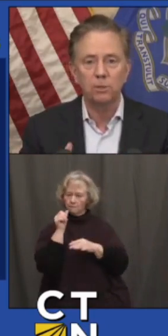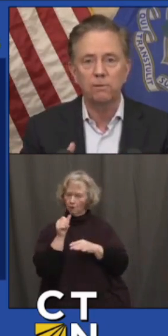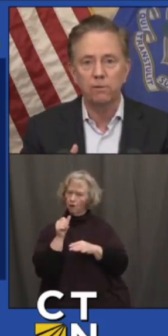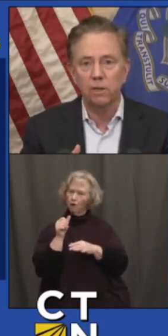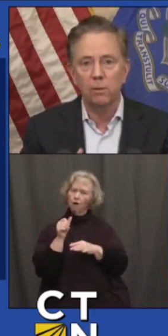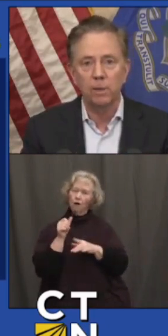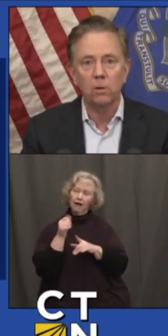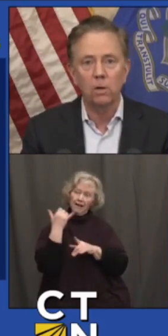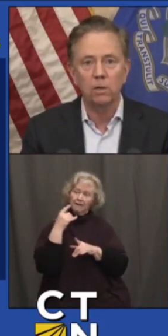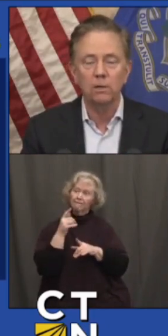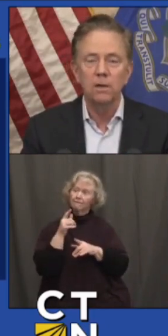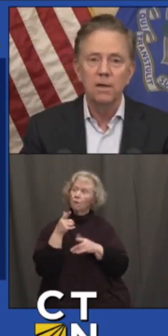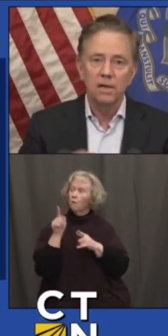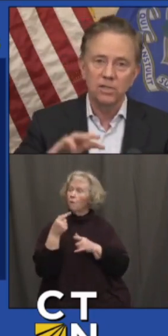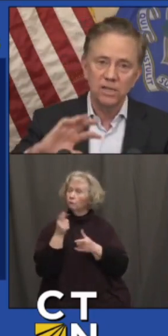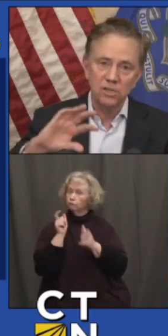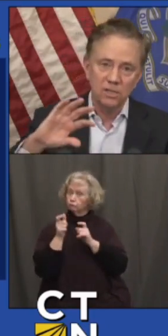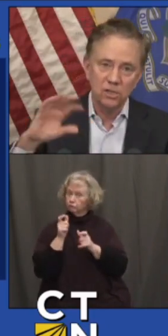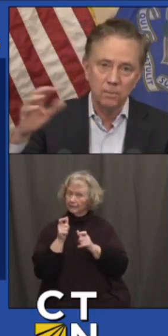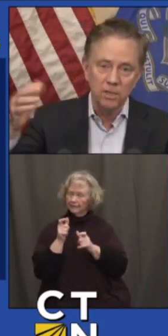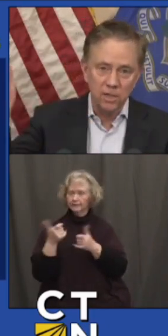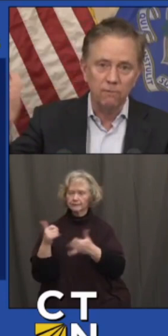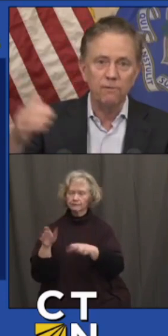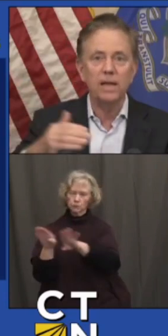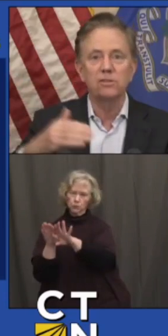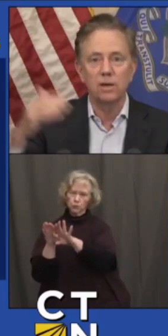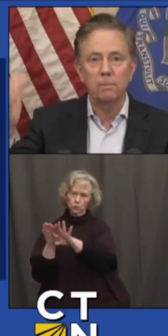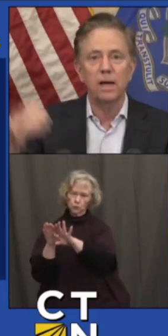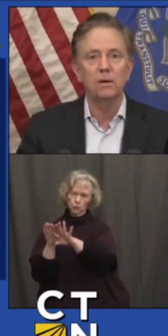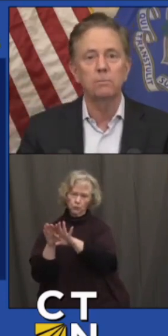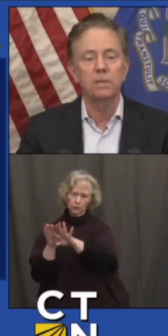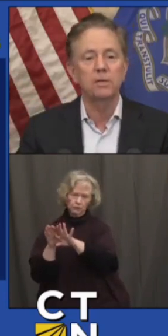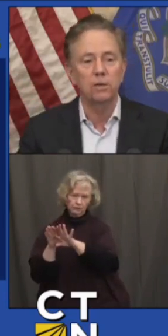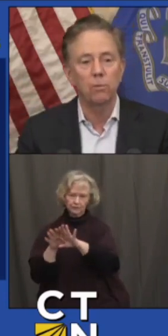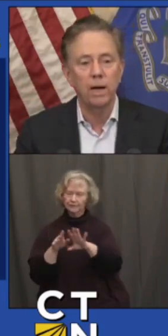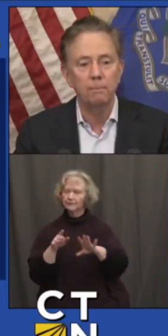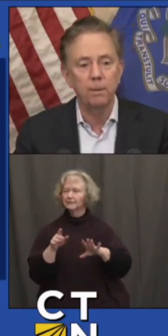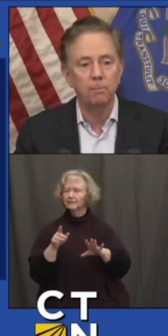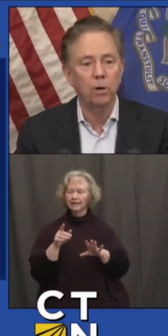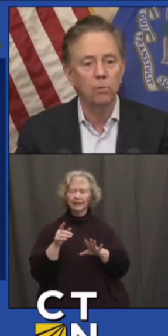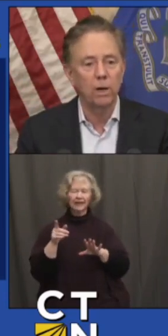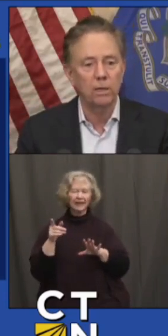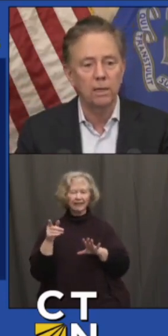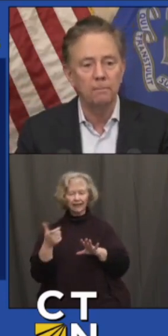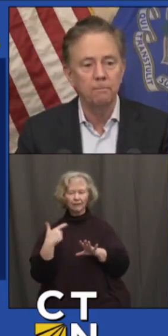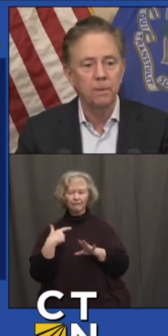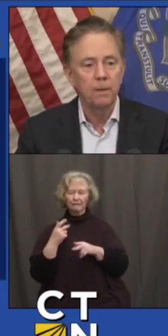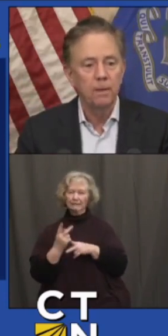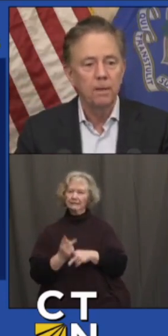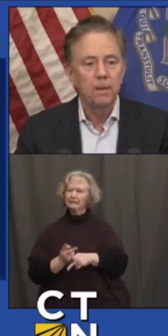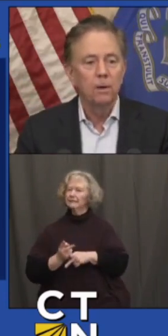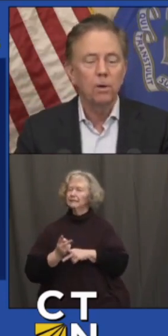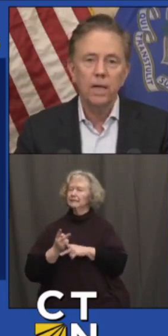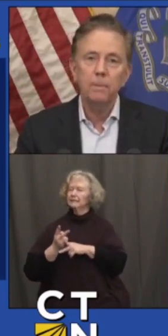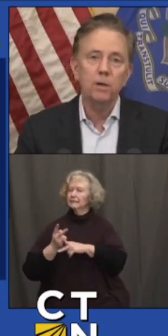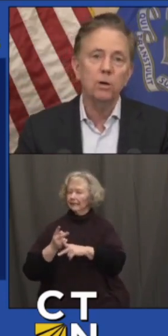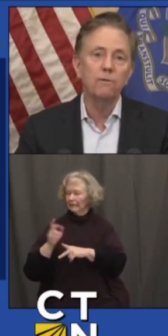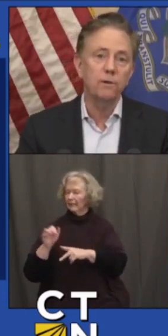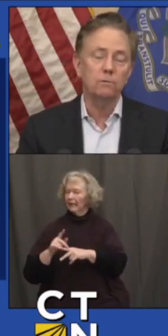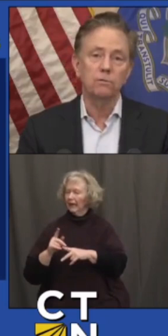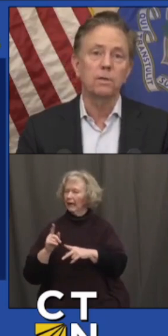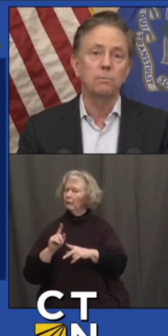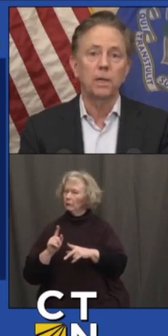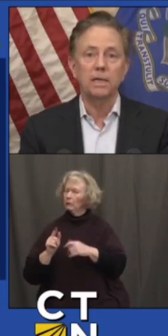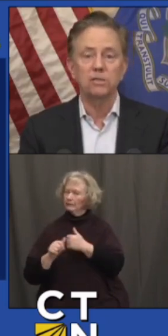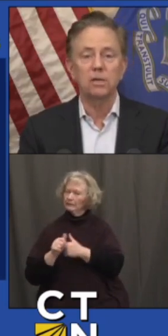establishment for a little bit longer. Because that's not something that's going to phase up. That could potentially ramp up more quickly. We're keeping the